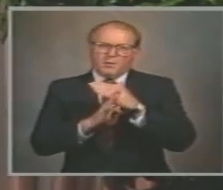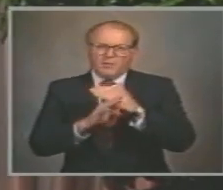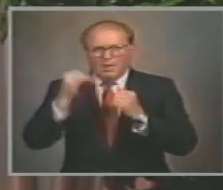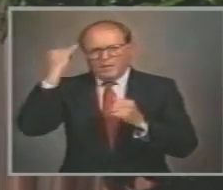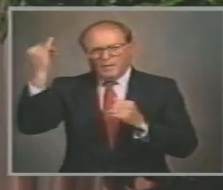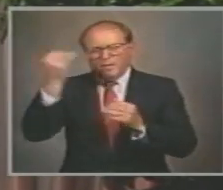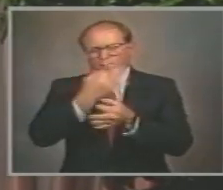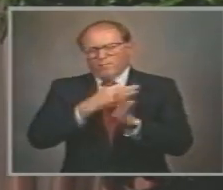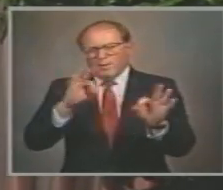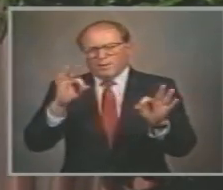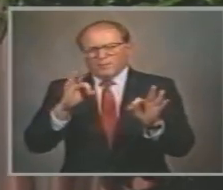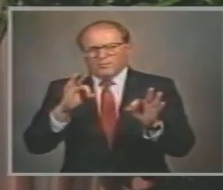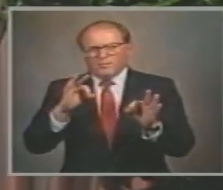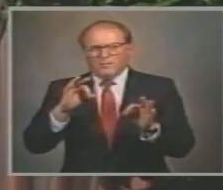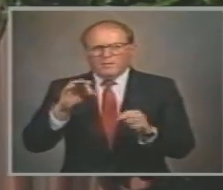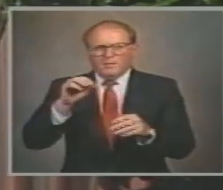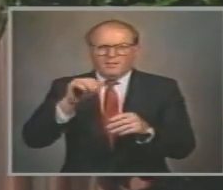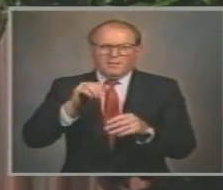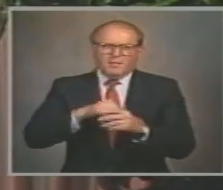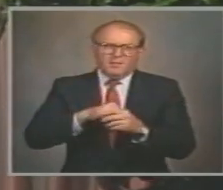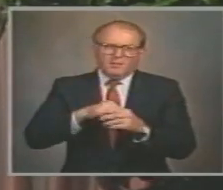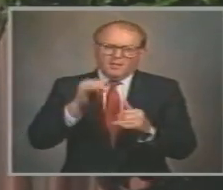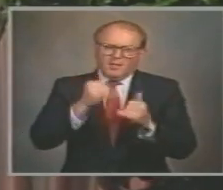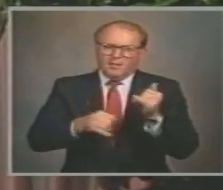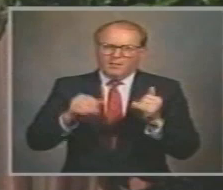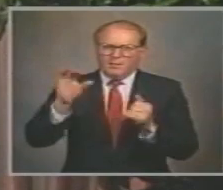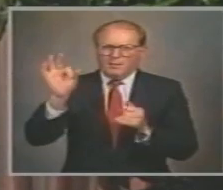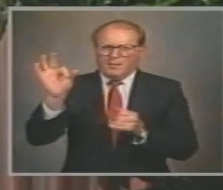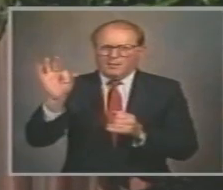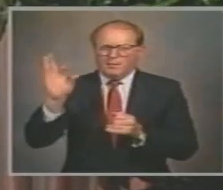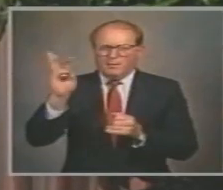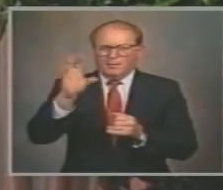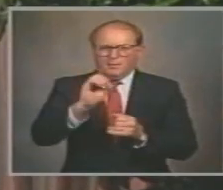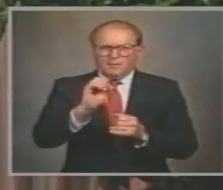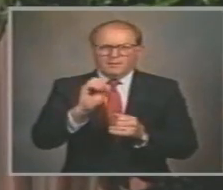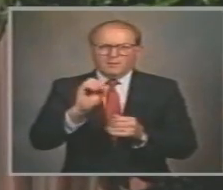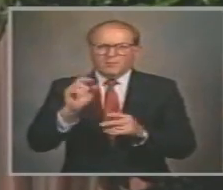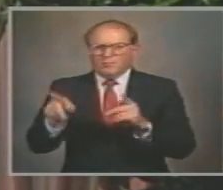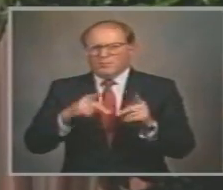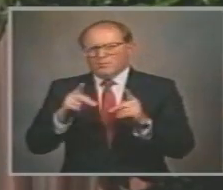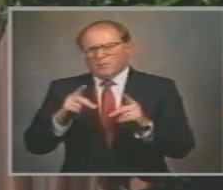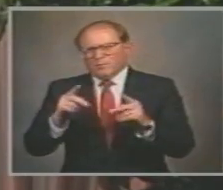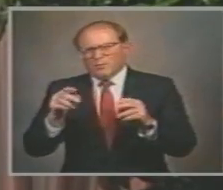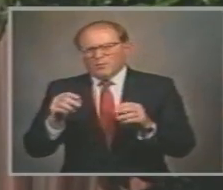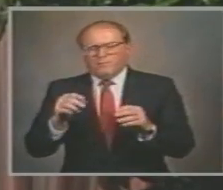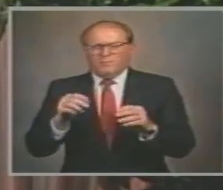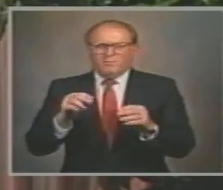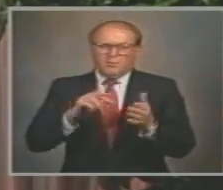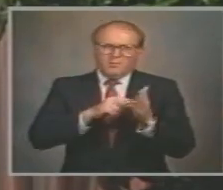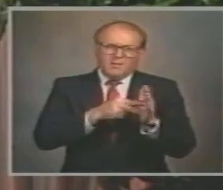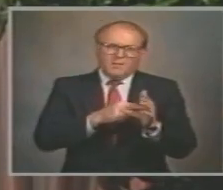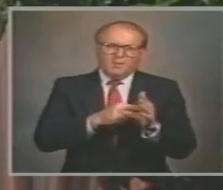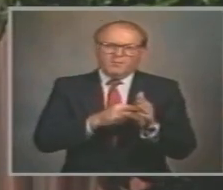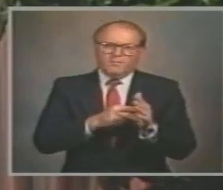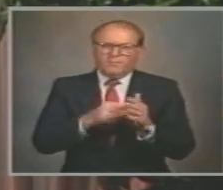Since the late 1960s American culture Has defined freedom As the abandonment Of constraint